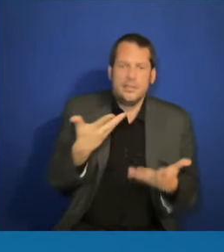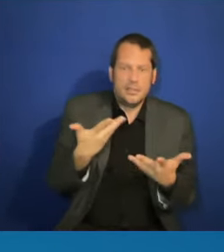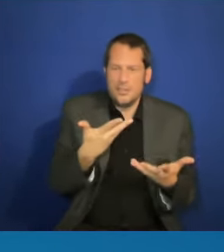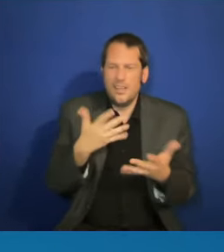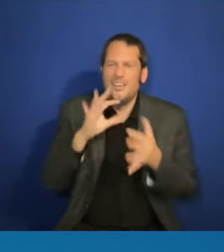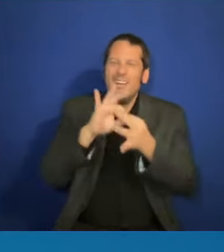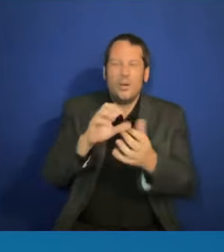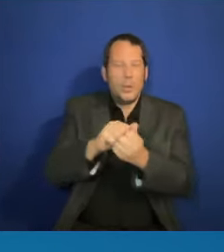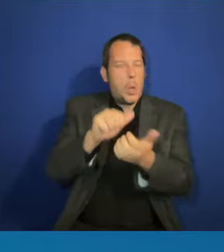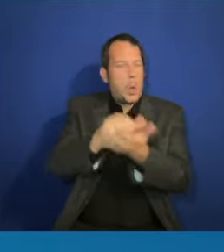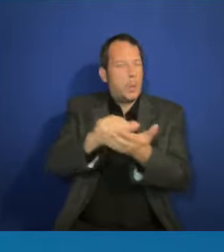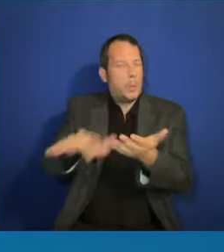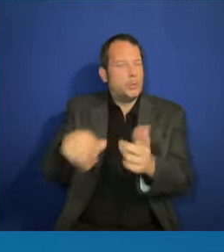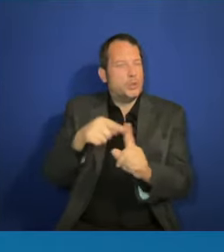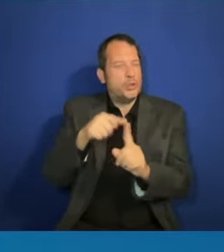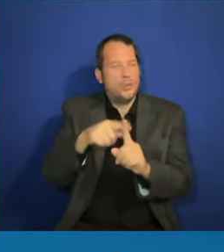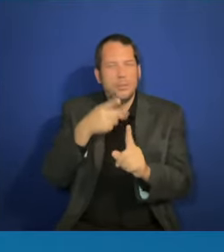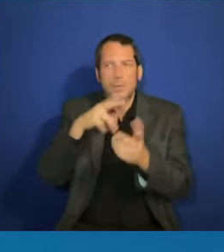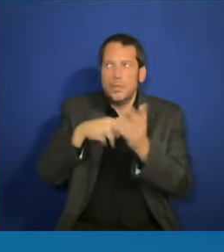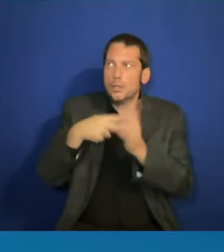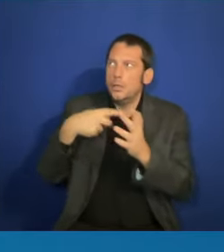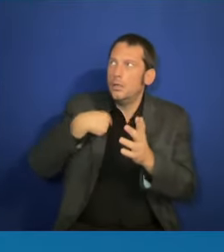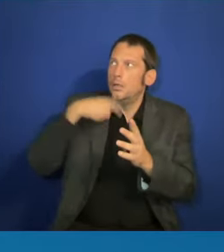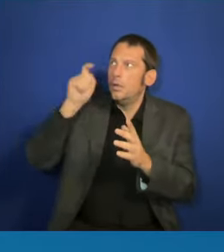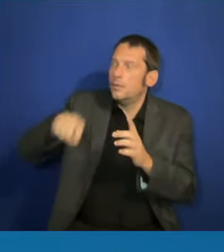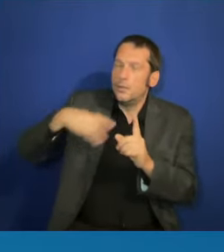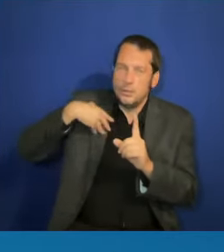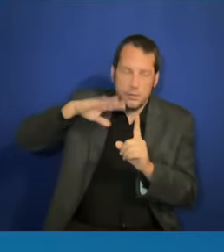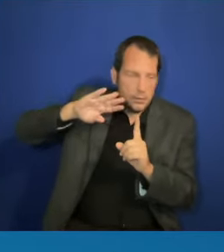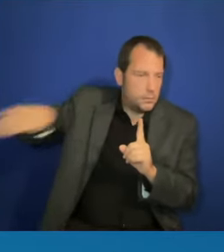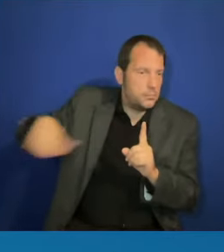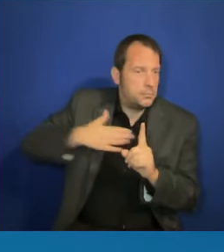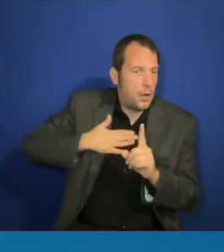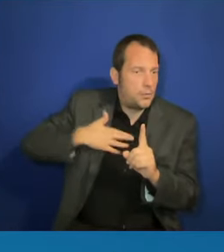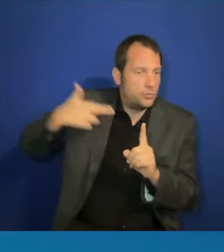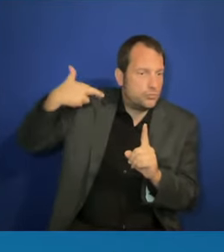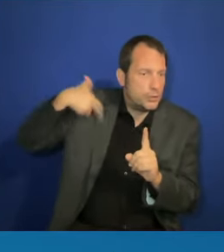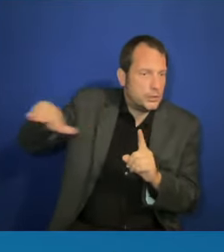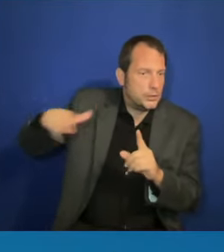agree the government should not be telling her what to do with her body.